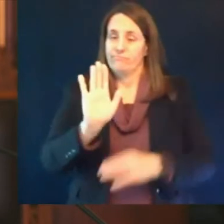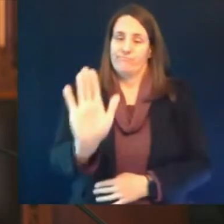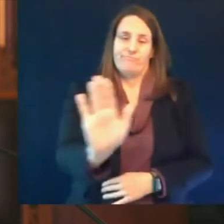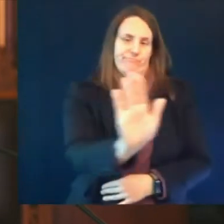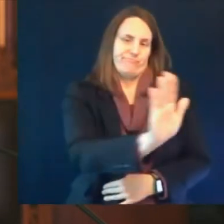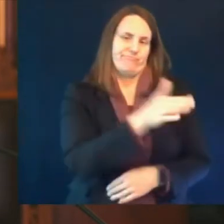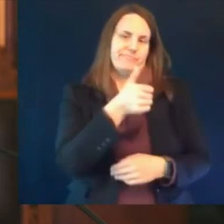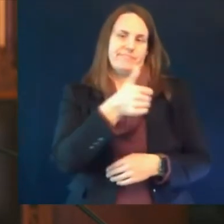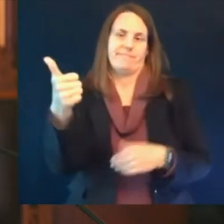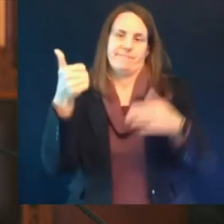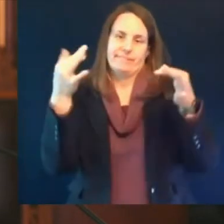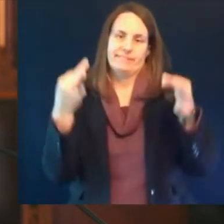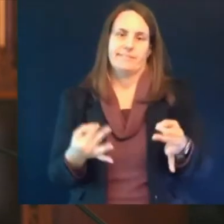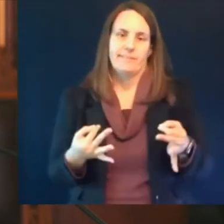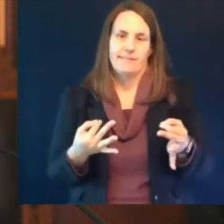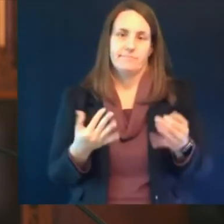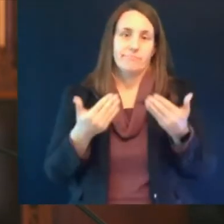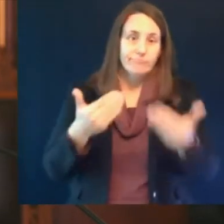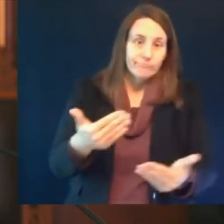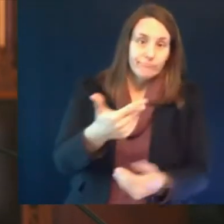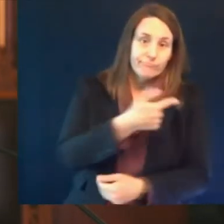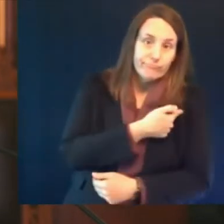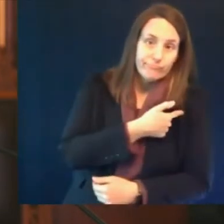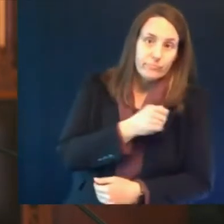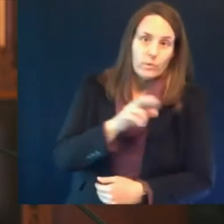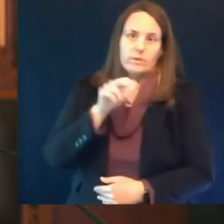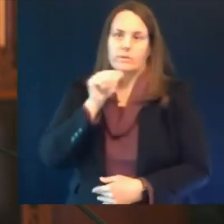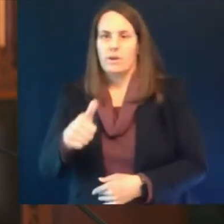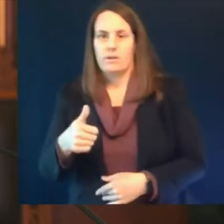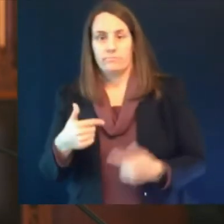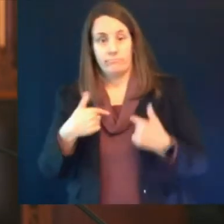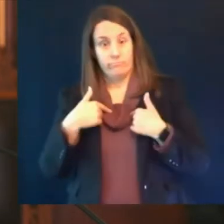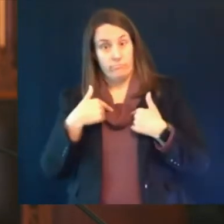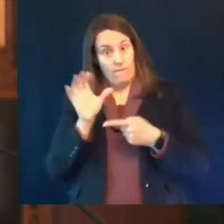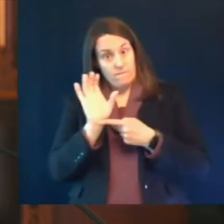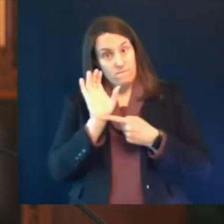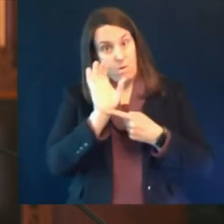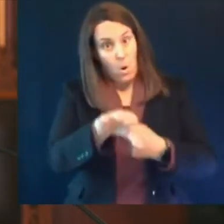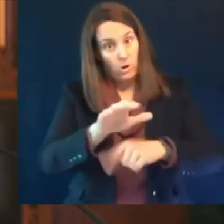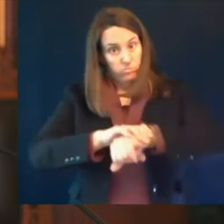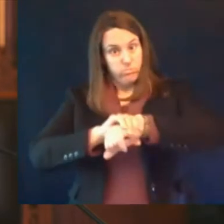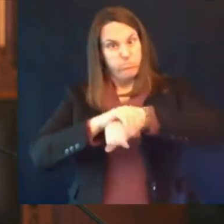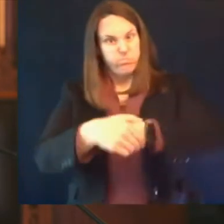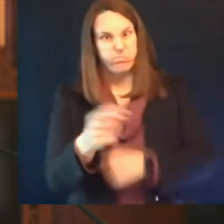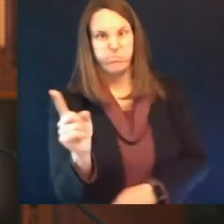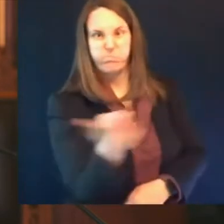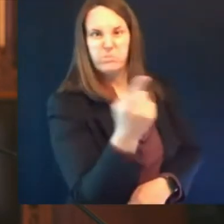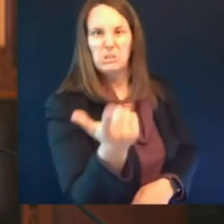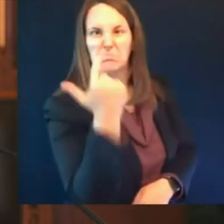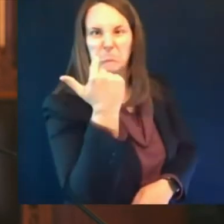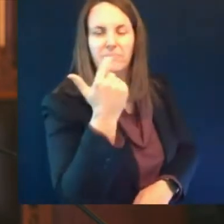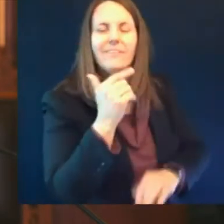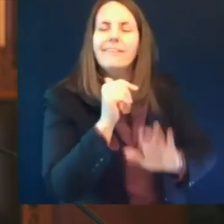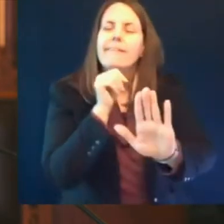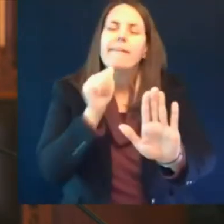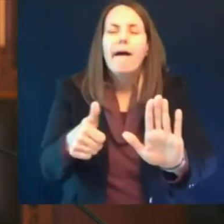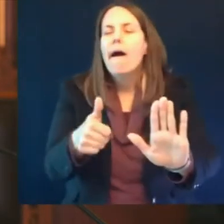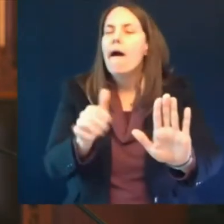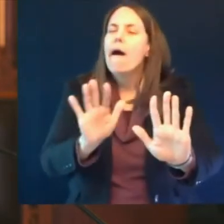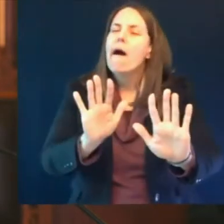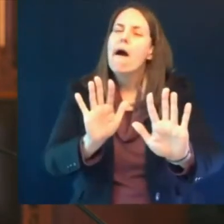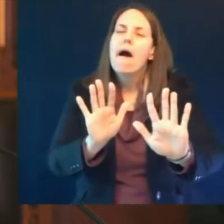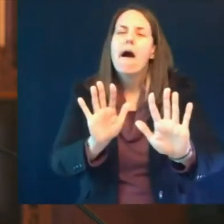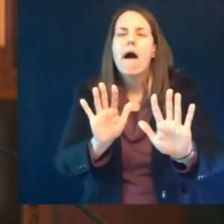you no one is forcing you but we're just asking people to to give it their good thoughtful